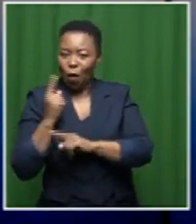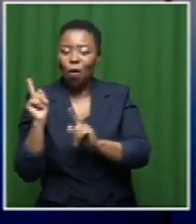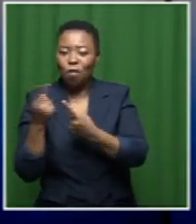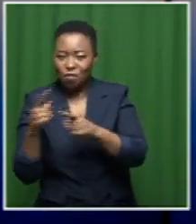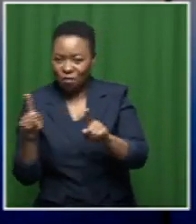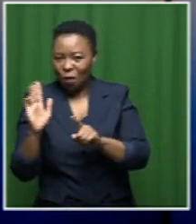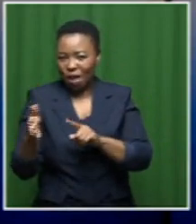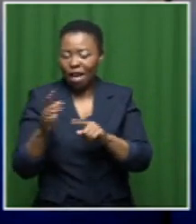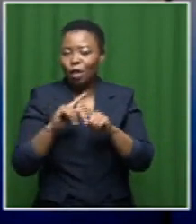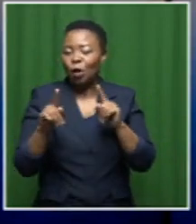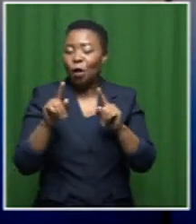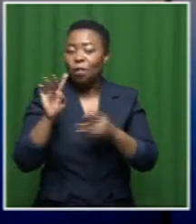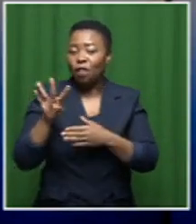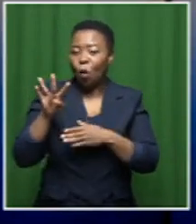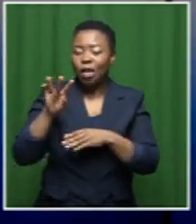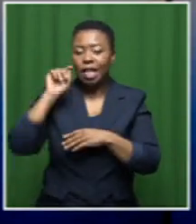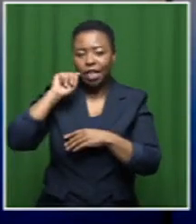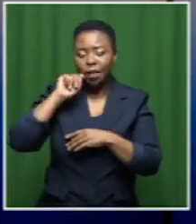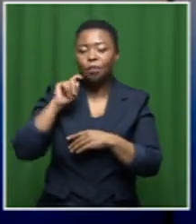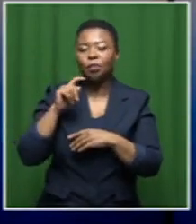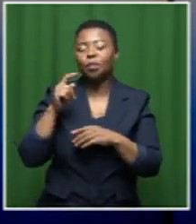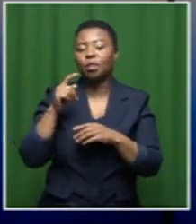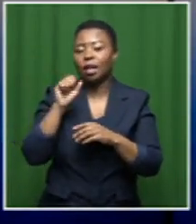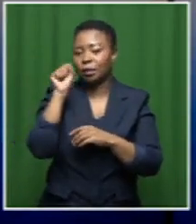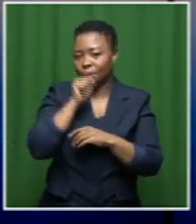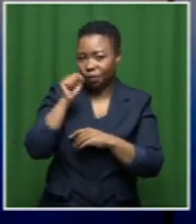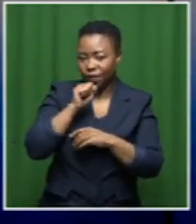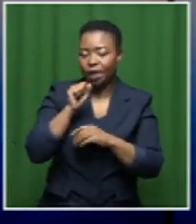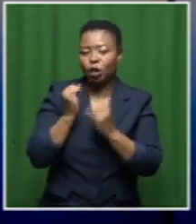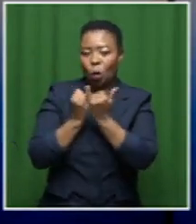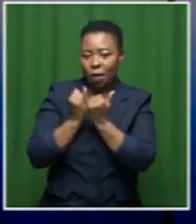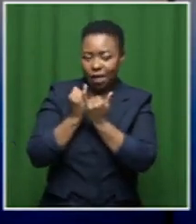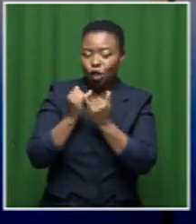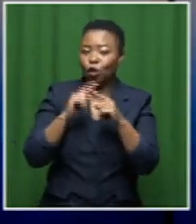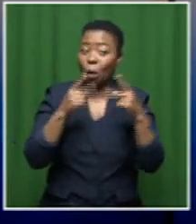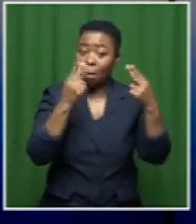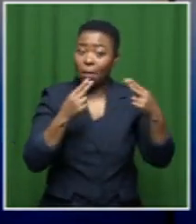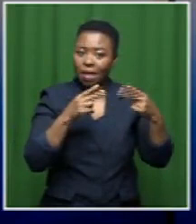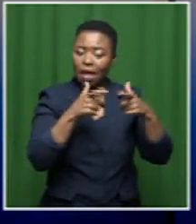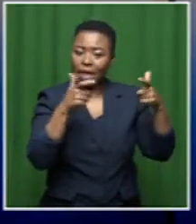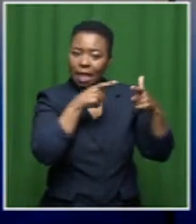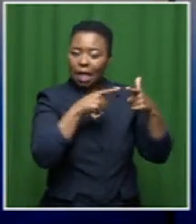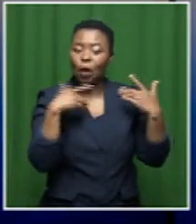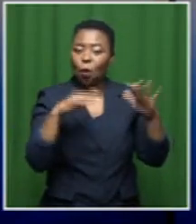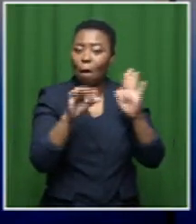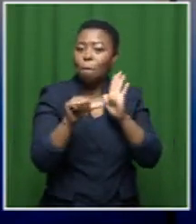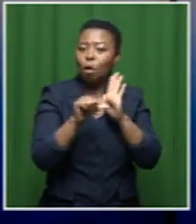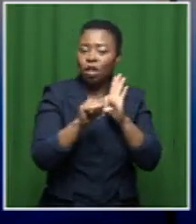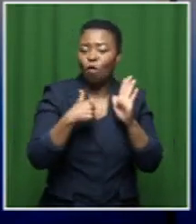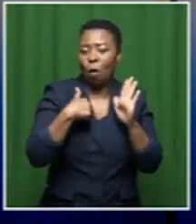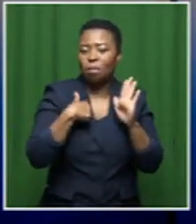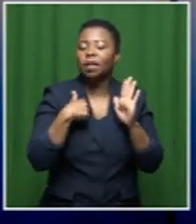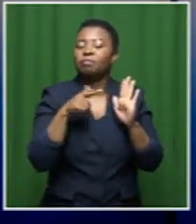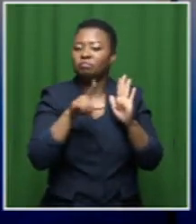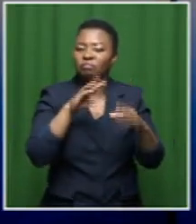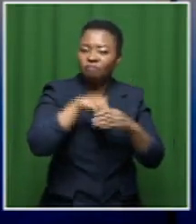14 I asked to audition at the National School of the Arts and the National School of the Arts was a big pivotal part of me falling in love with music and